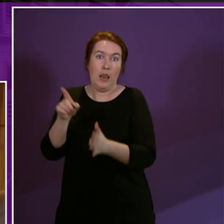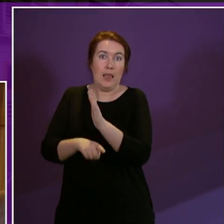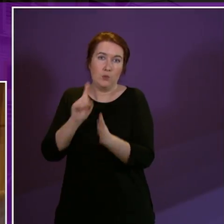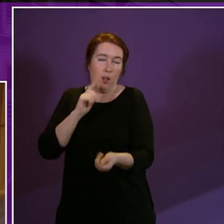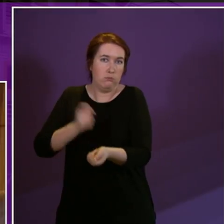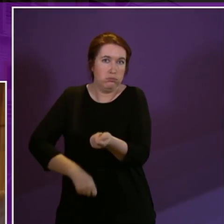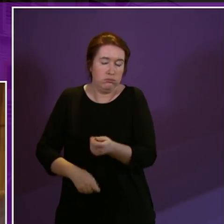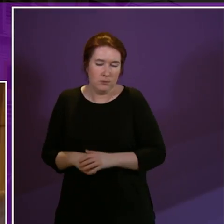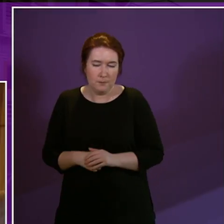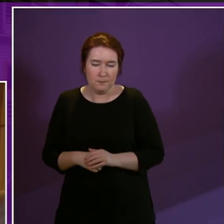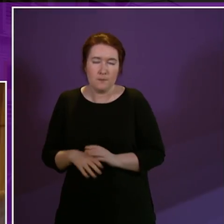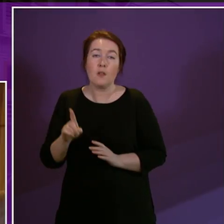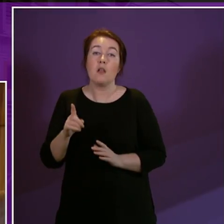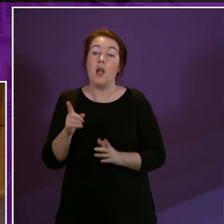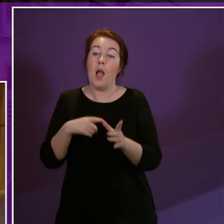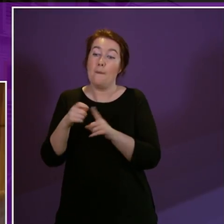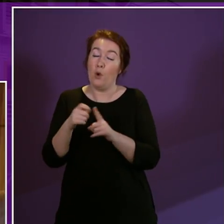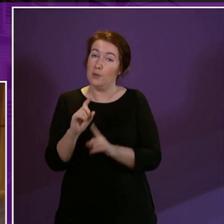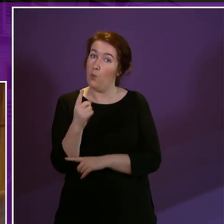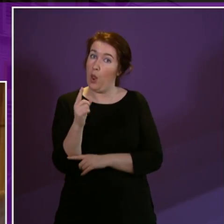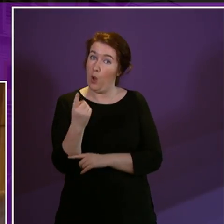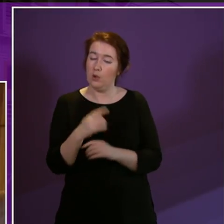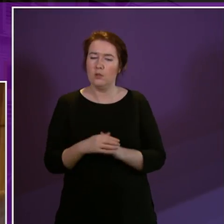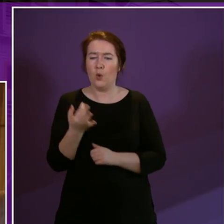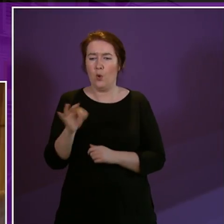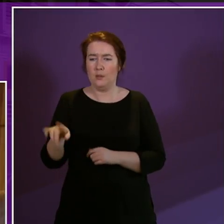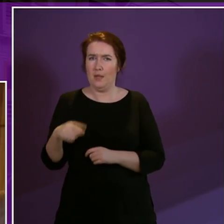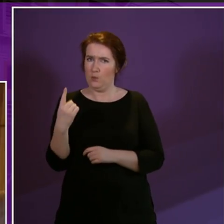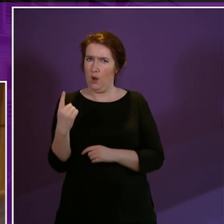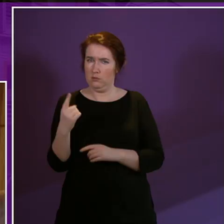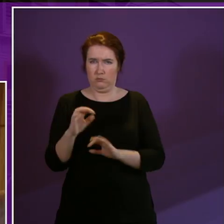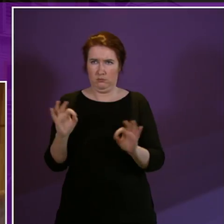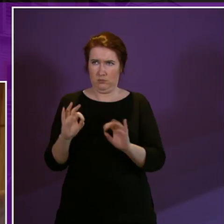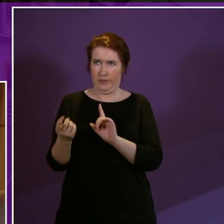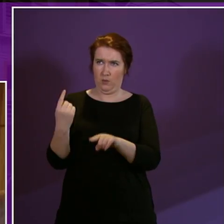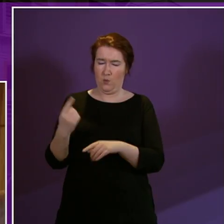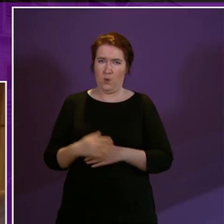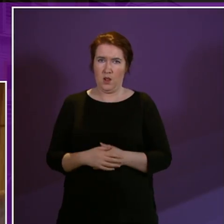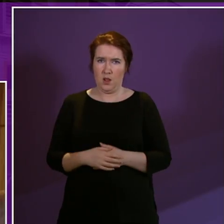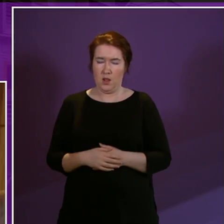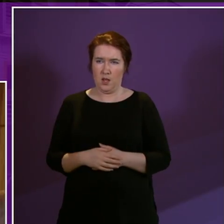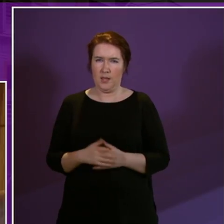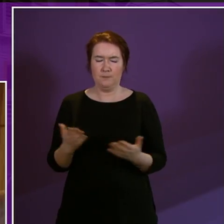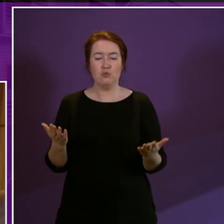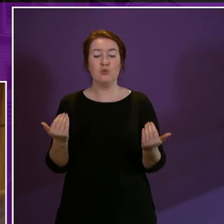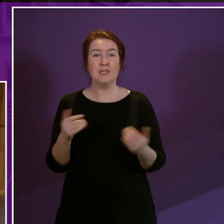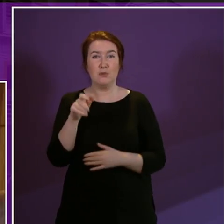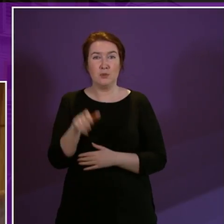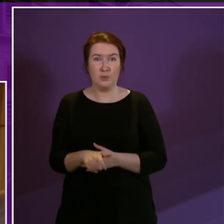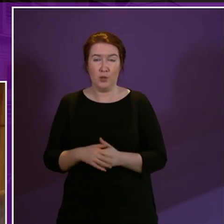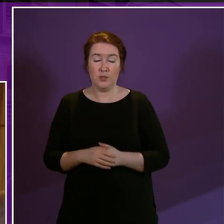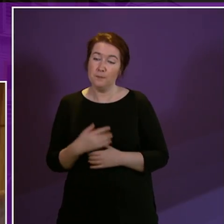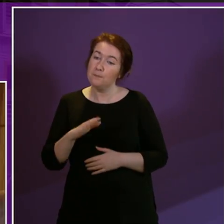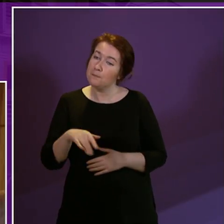our appointment was at 1pm however by 1.15 she's still not been called the manner of the receptionist to apply